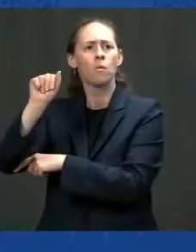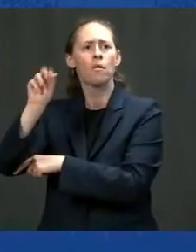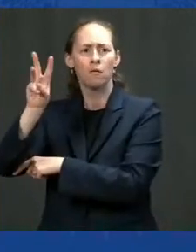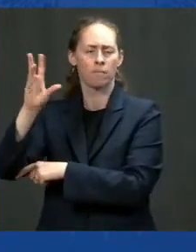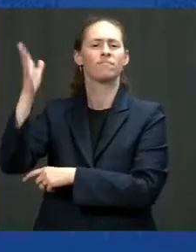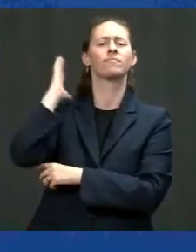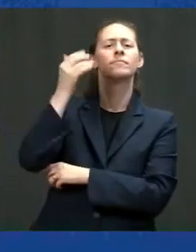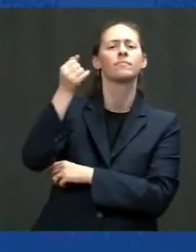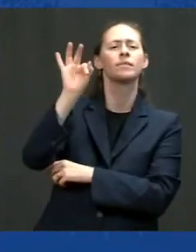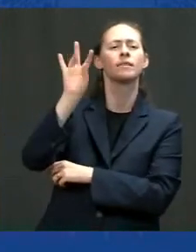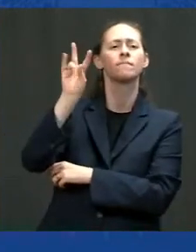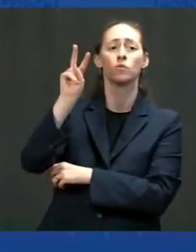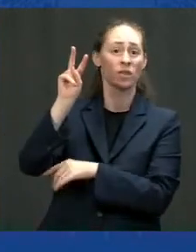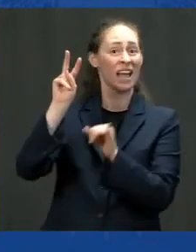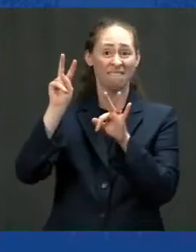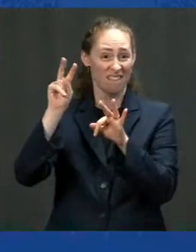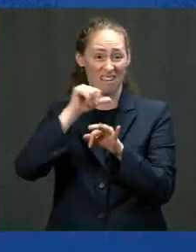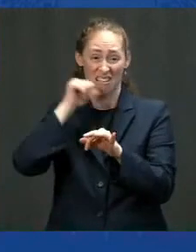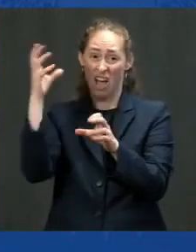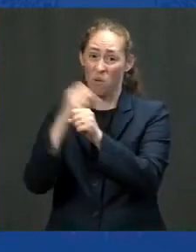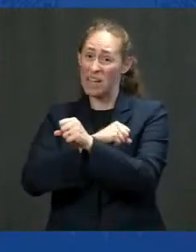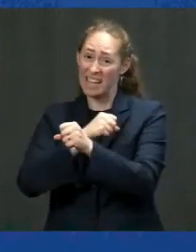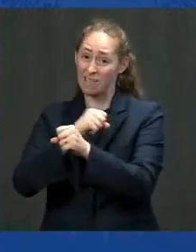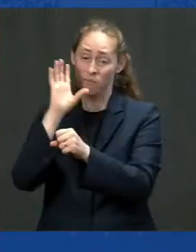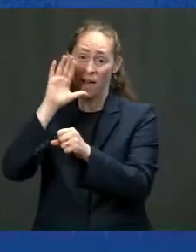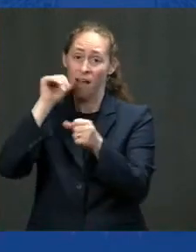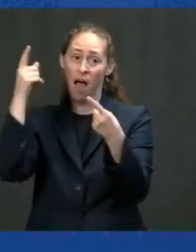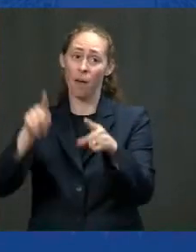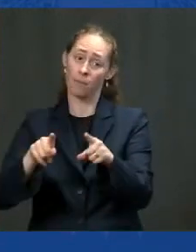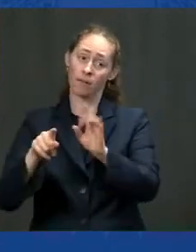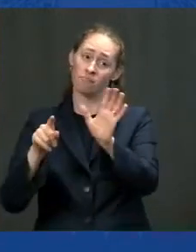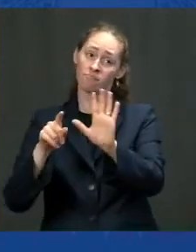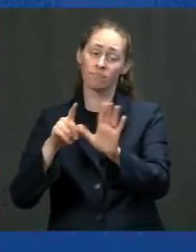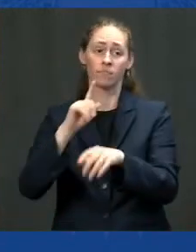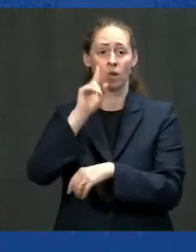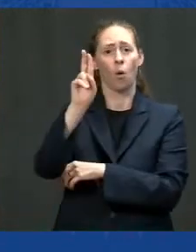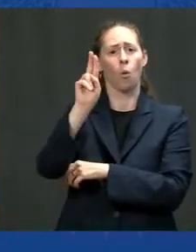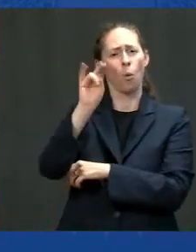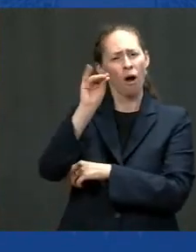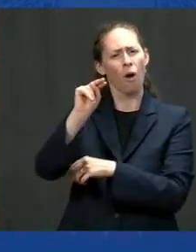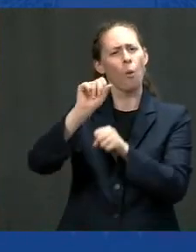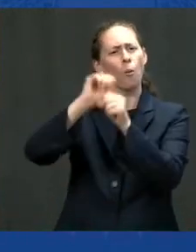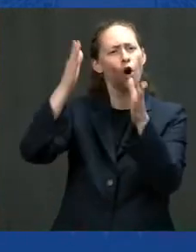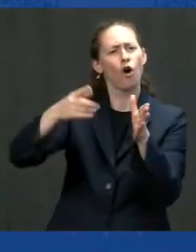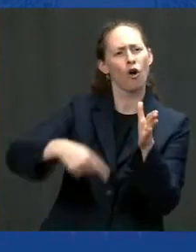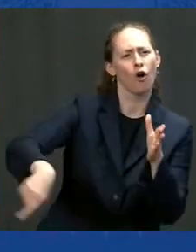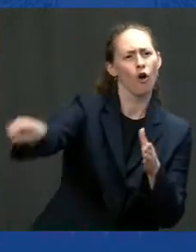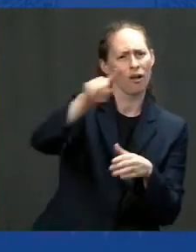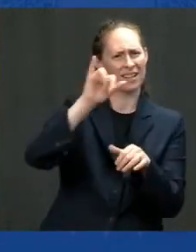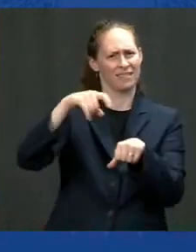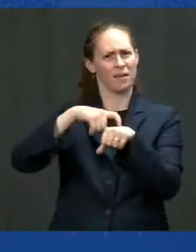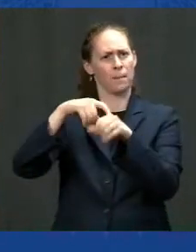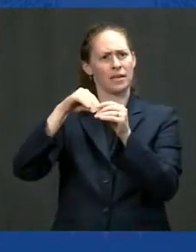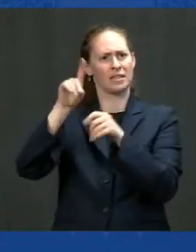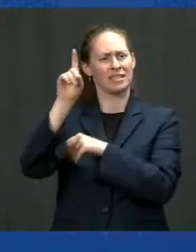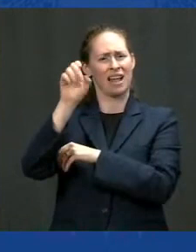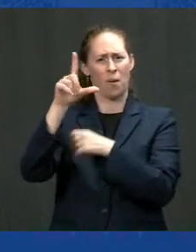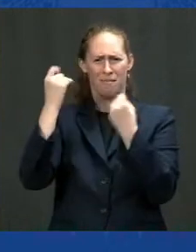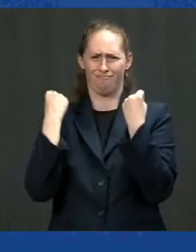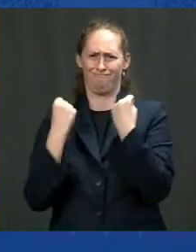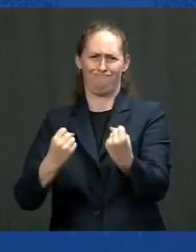you think i'm kidding we had the largest percentage of union workers of any state in the nation in delaware back then including michigan